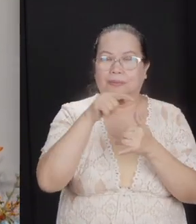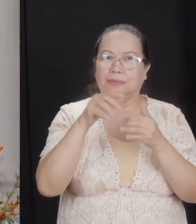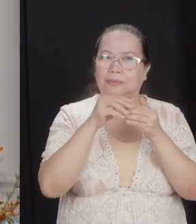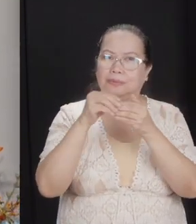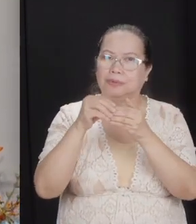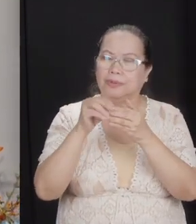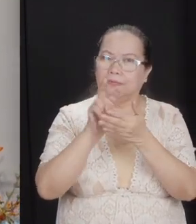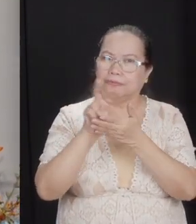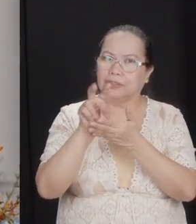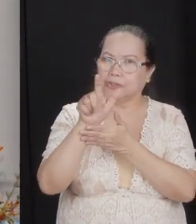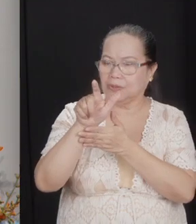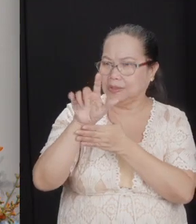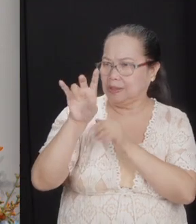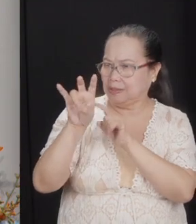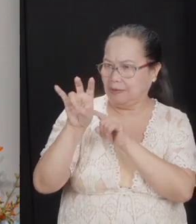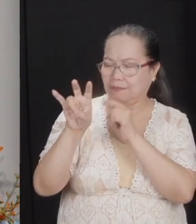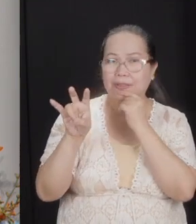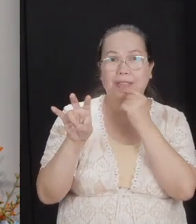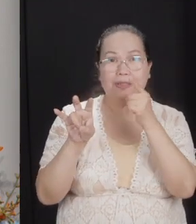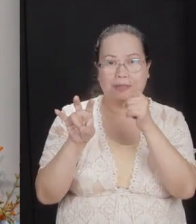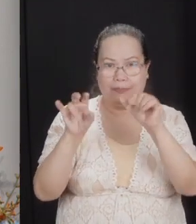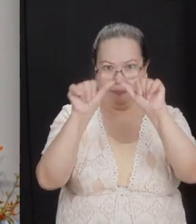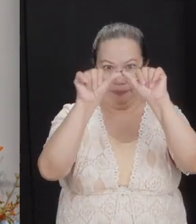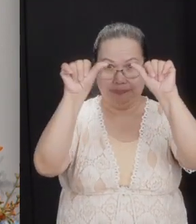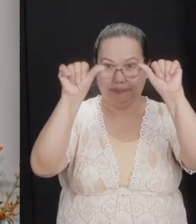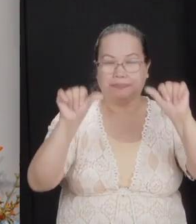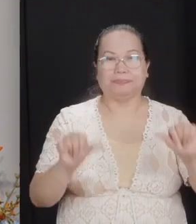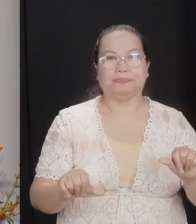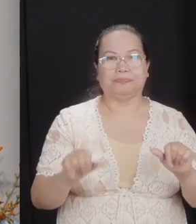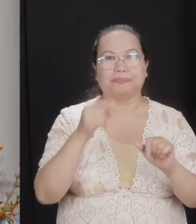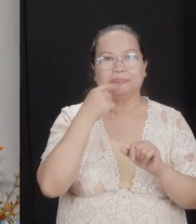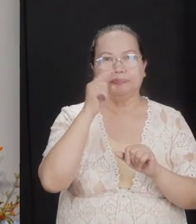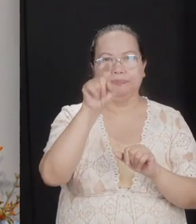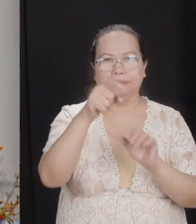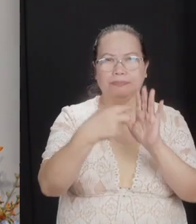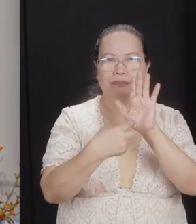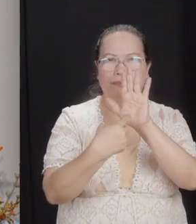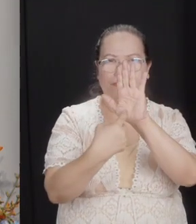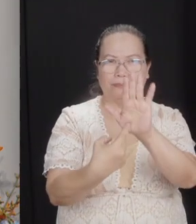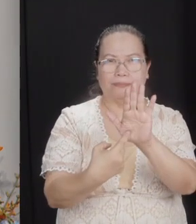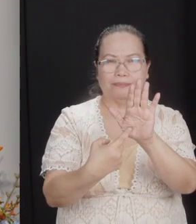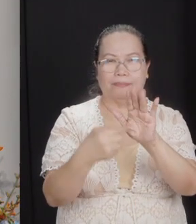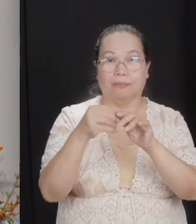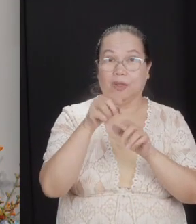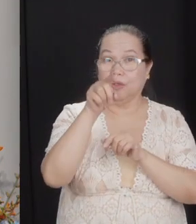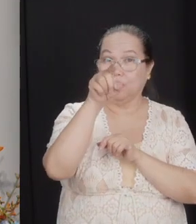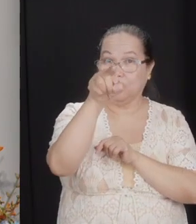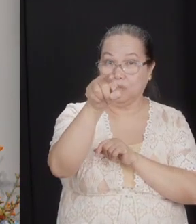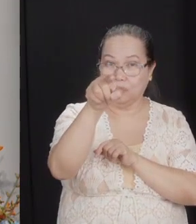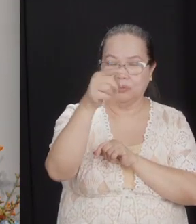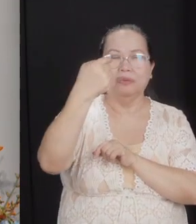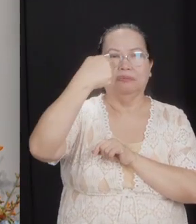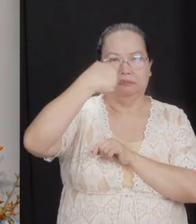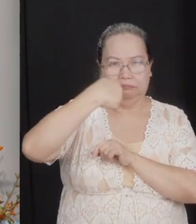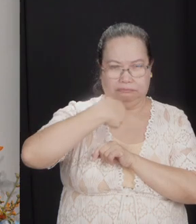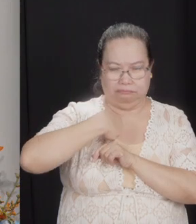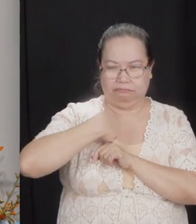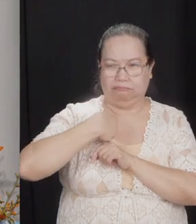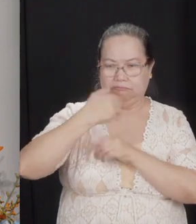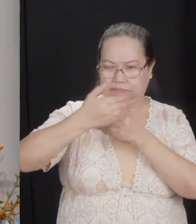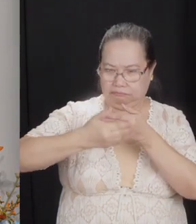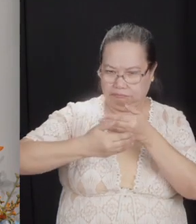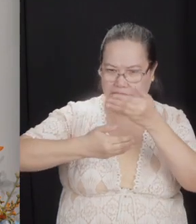to verse 27. They said the altar is to be a witness between us and you, between your generation after